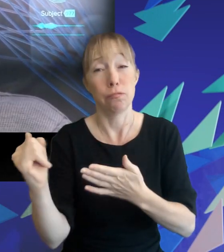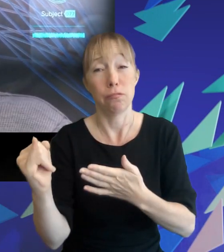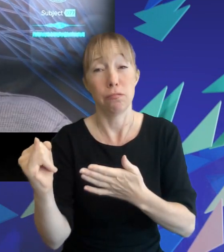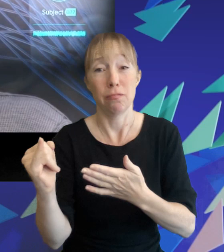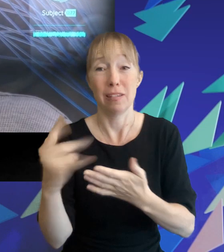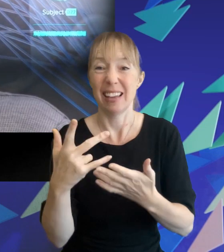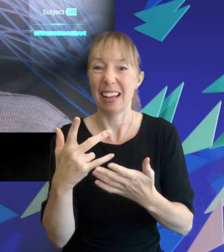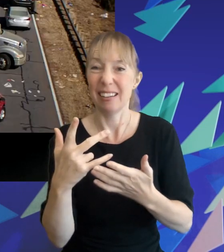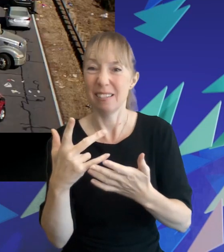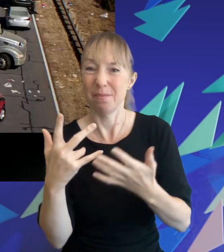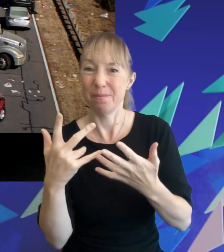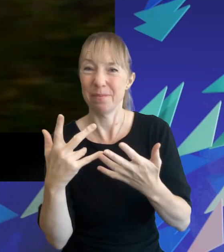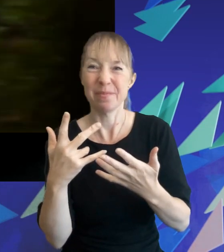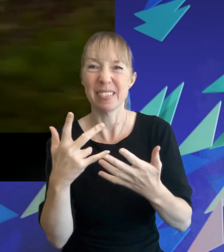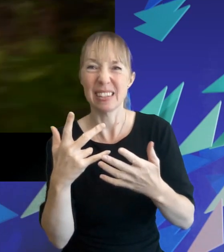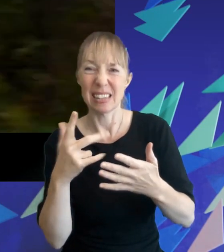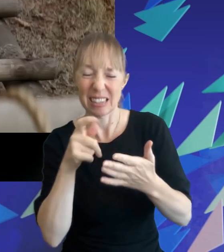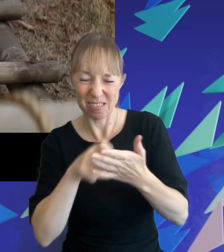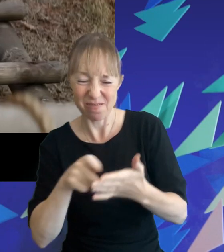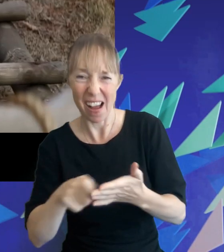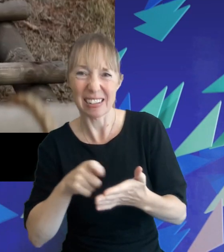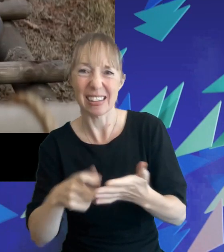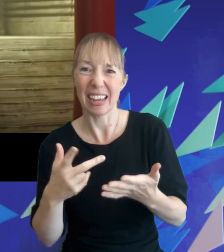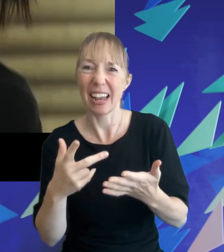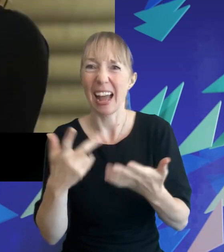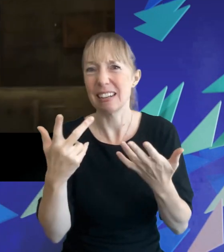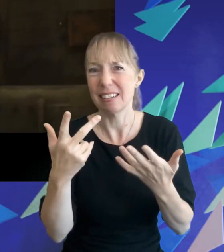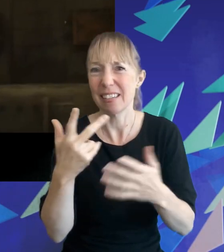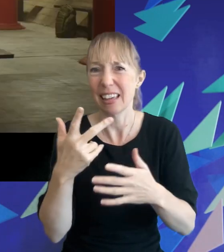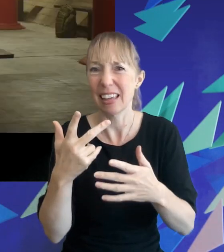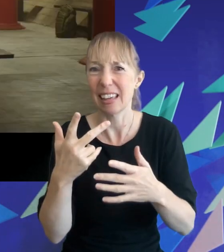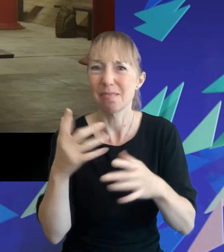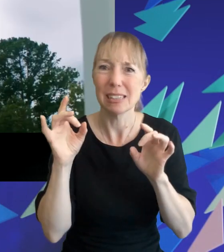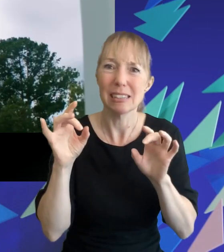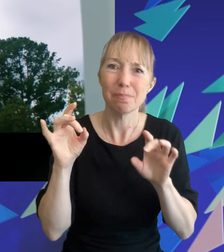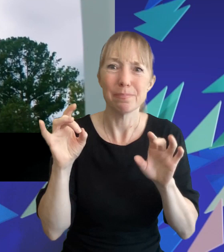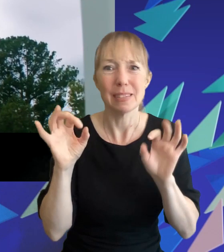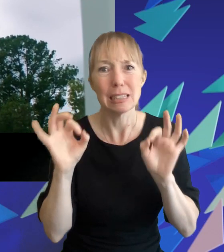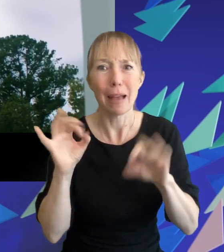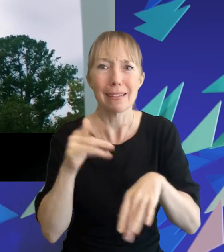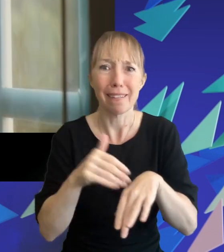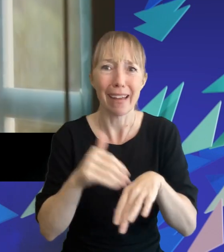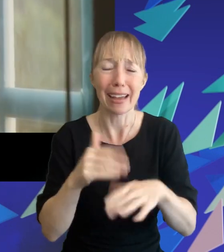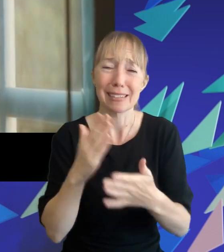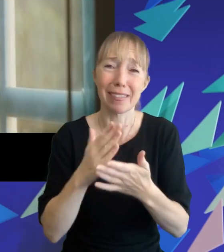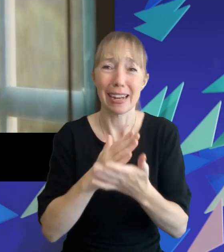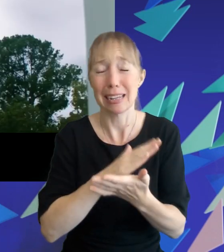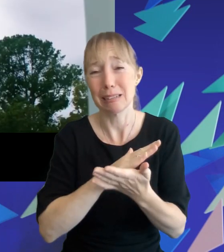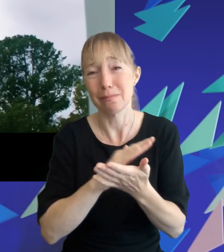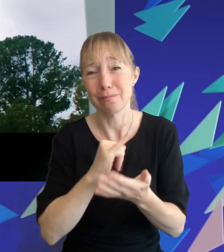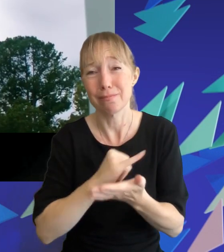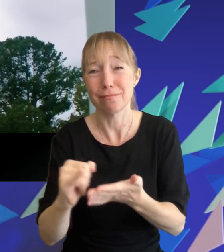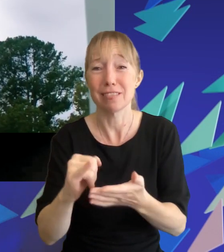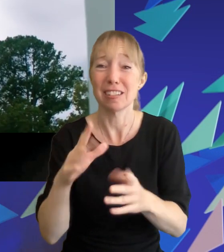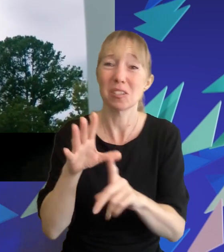screenplay which felt as if it was a patchwork creation of different ya dystopian films before it plans for